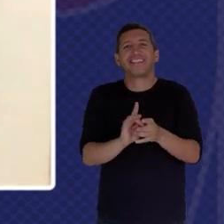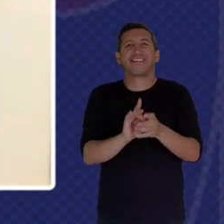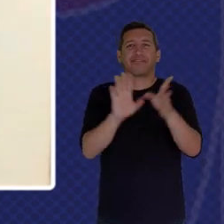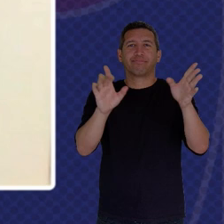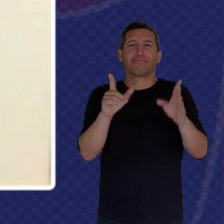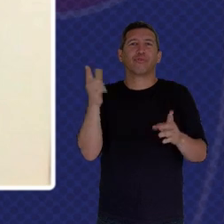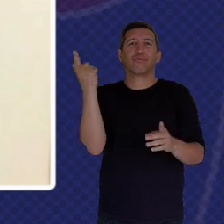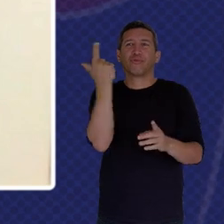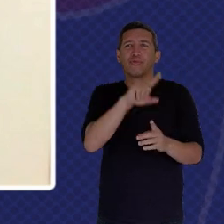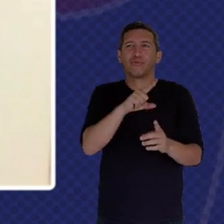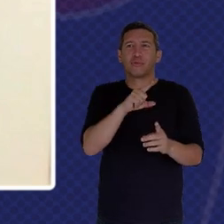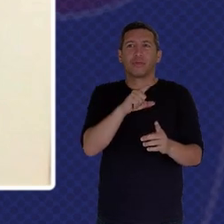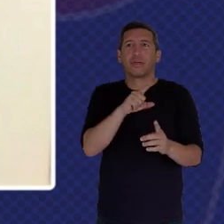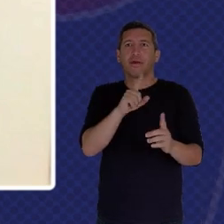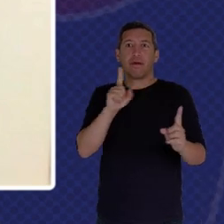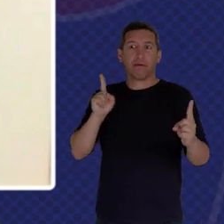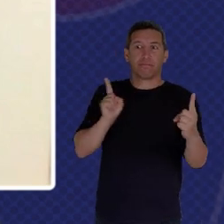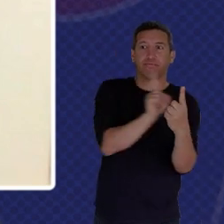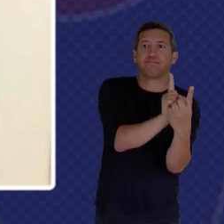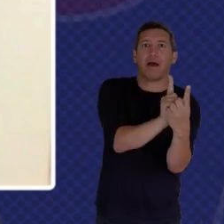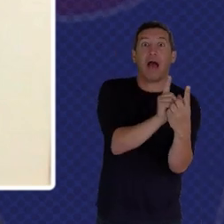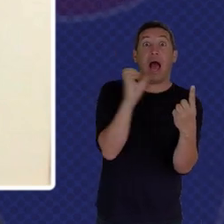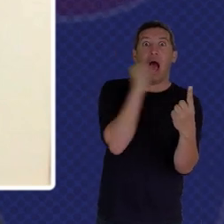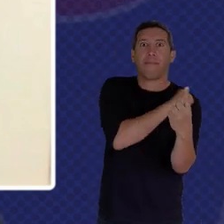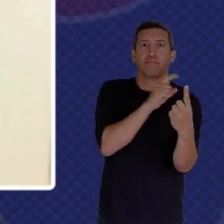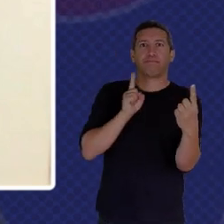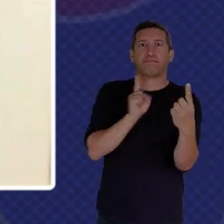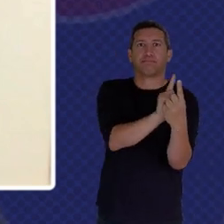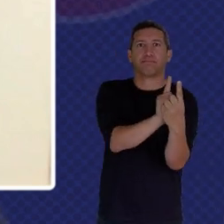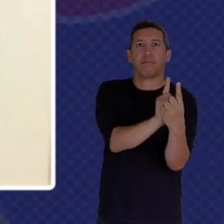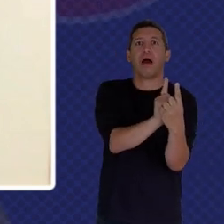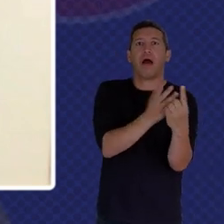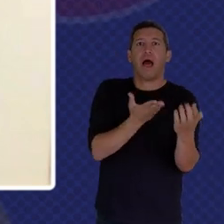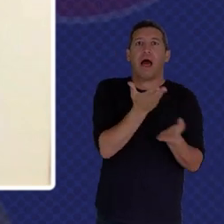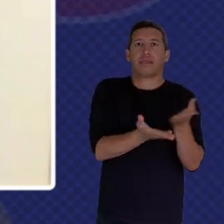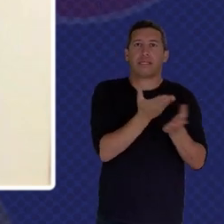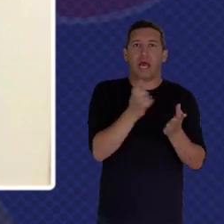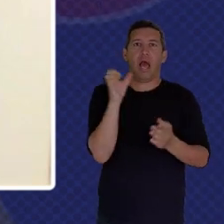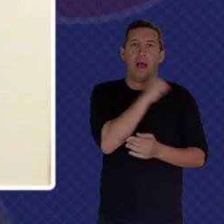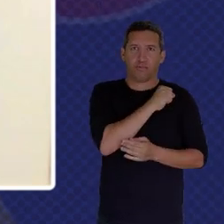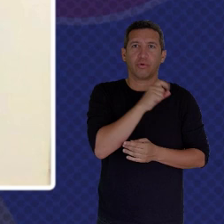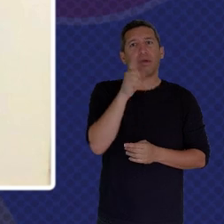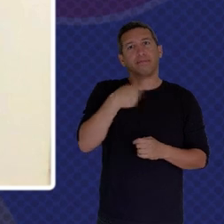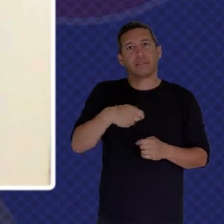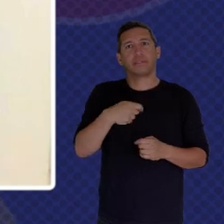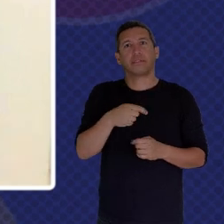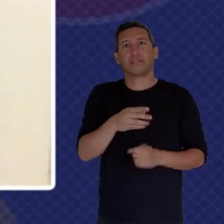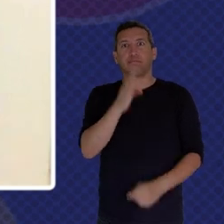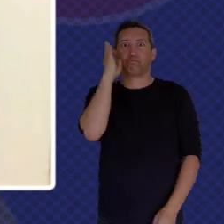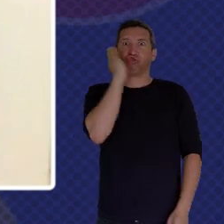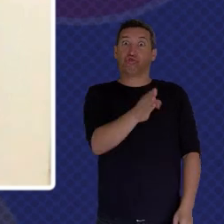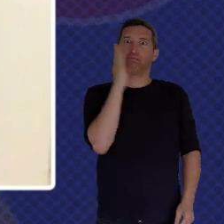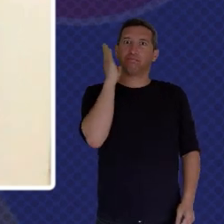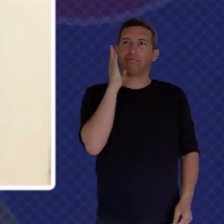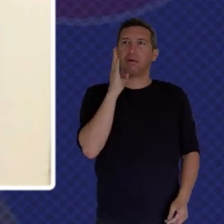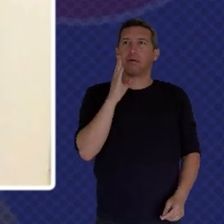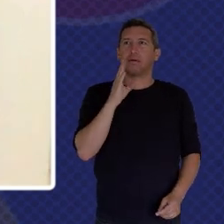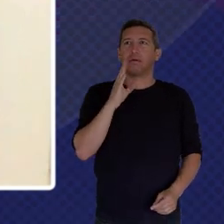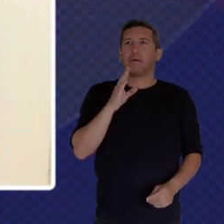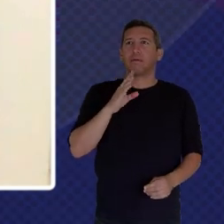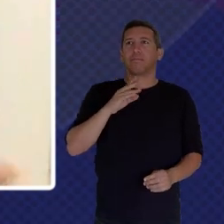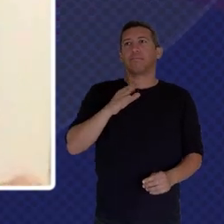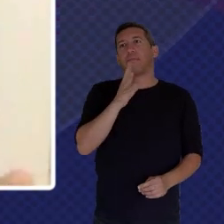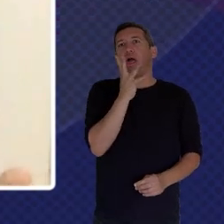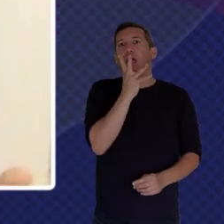We Have To Be Objective In You Know The Way We Resolve Things So What We Did Then Was That We Brought